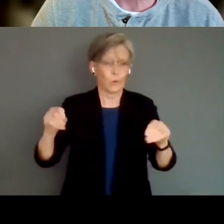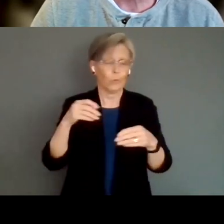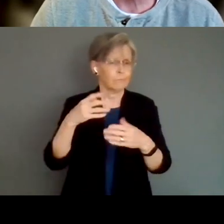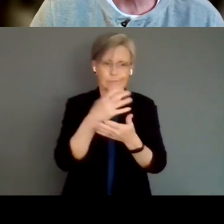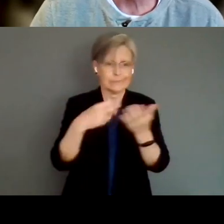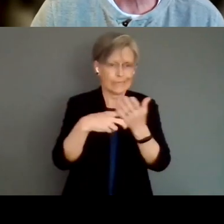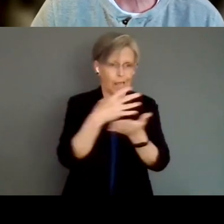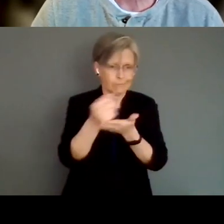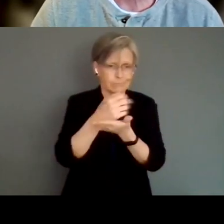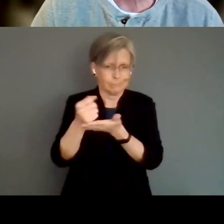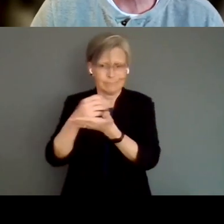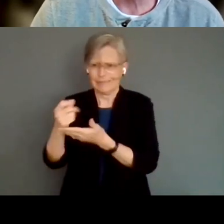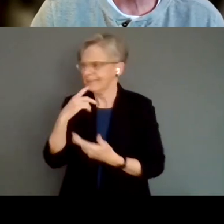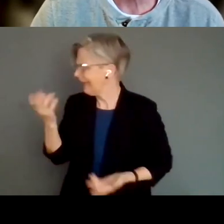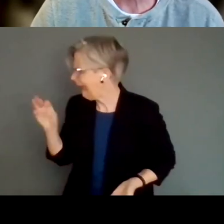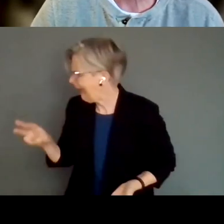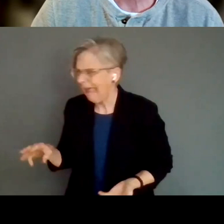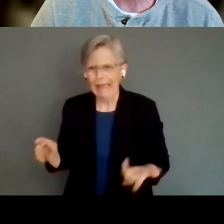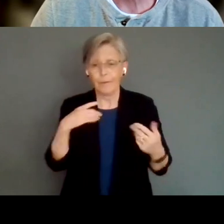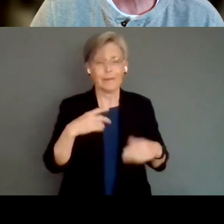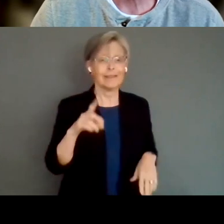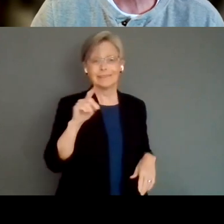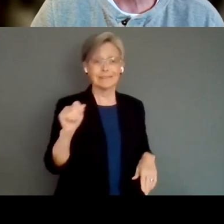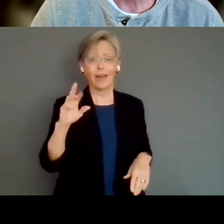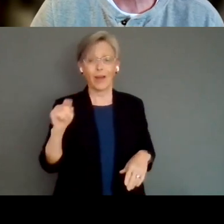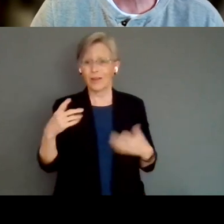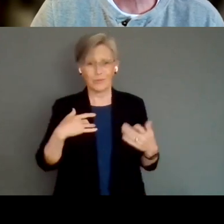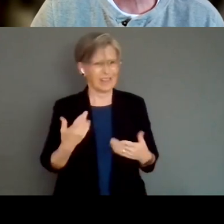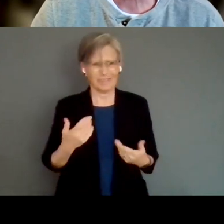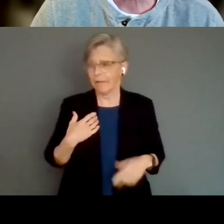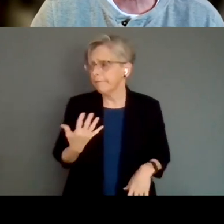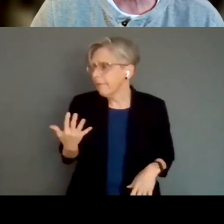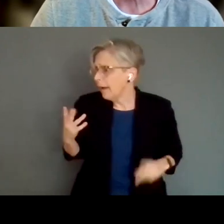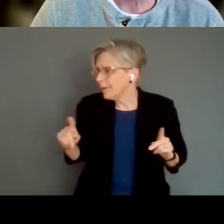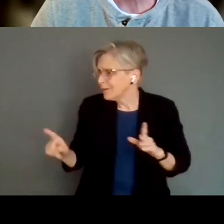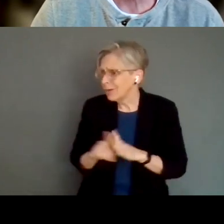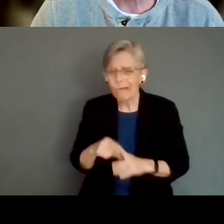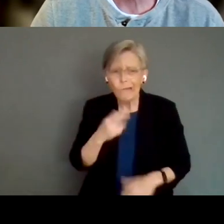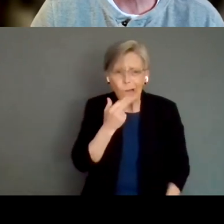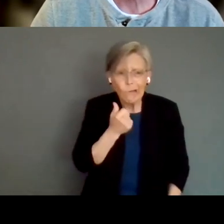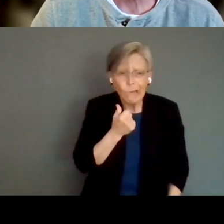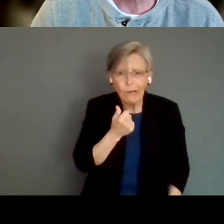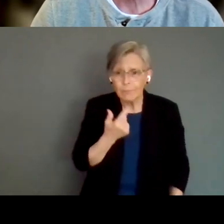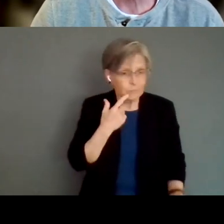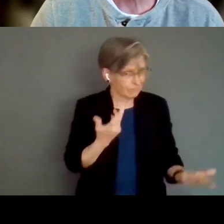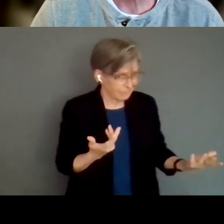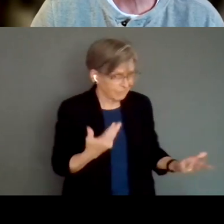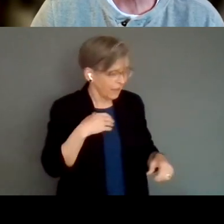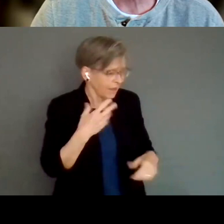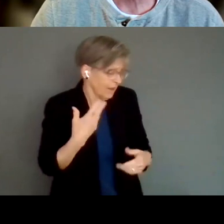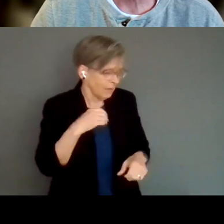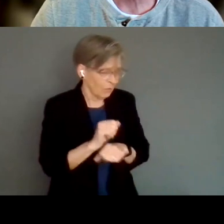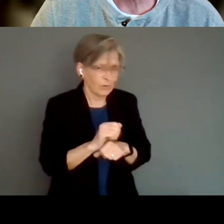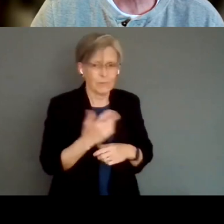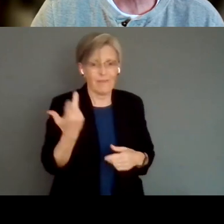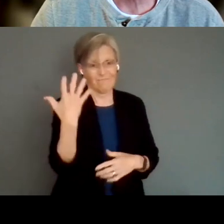Everybody was like, how? When I did the disability arts presenters network, we're like, we're lucky if we can get five people. It's because I'm like, well, I worked with all I was only